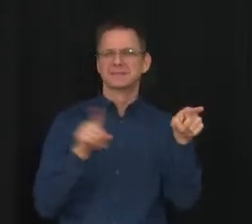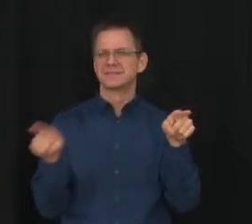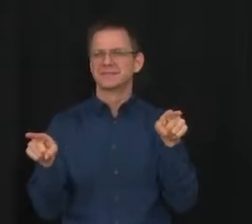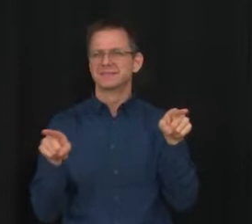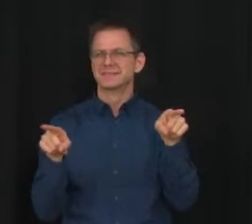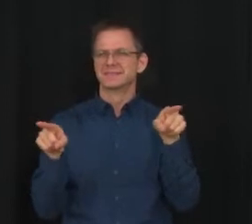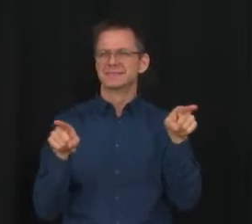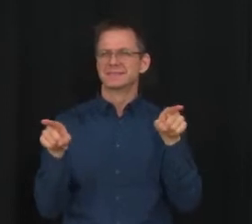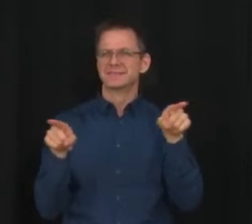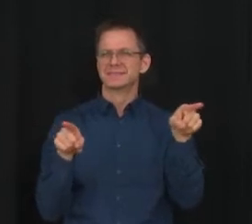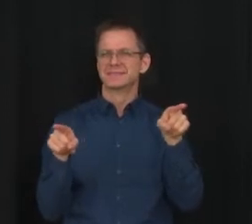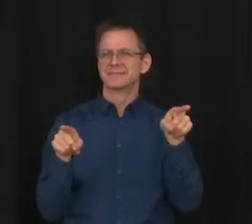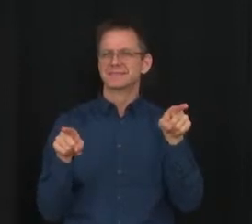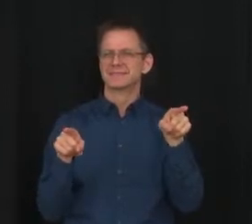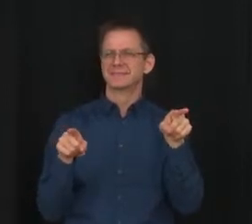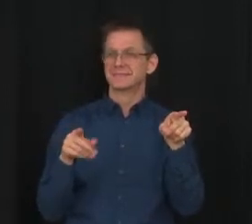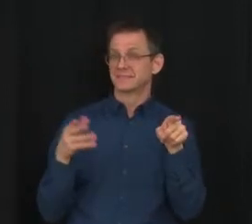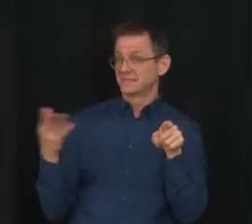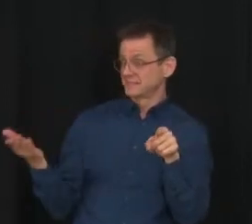and rates and numbers.